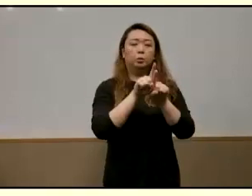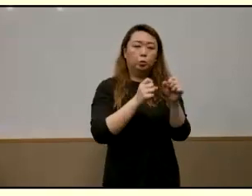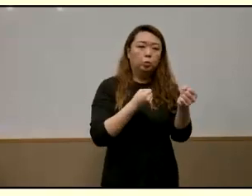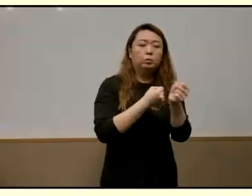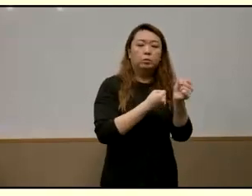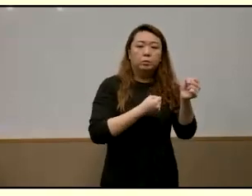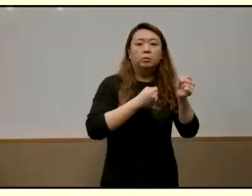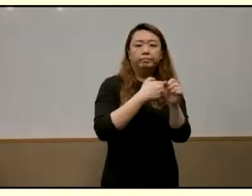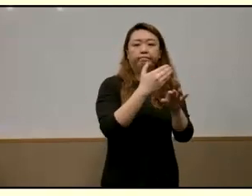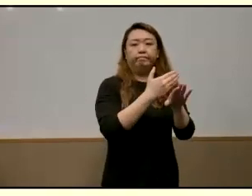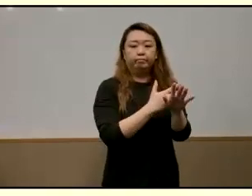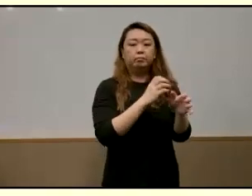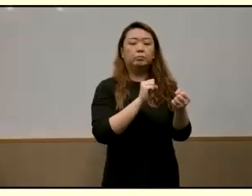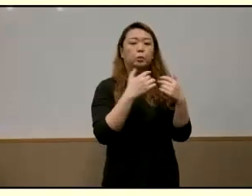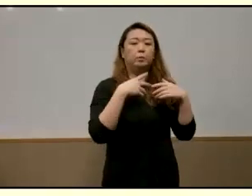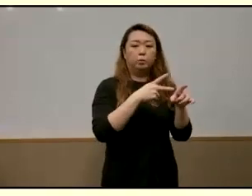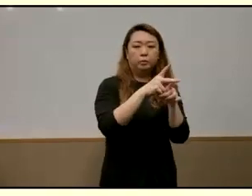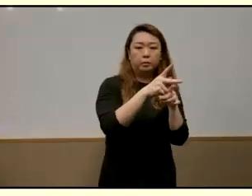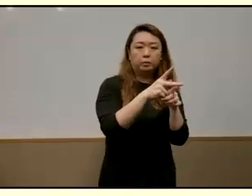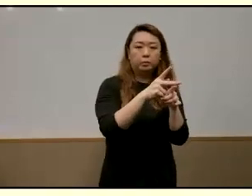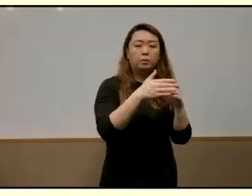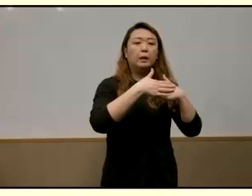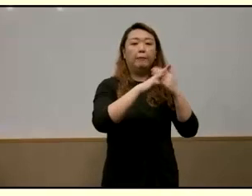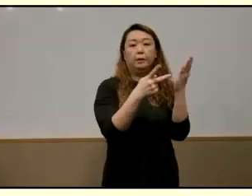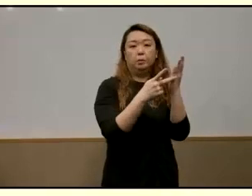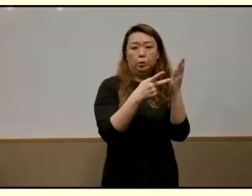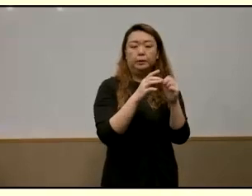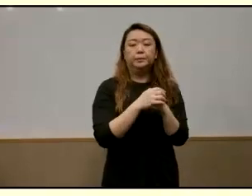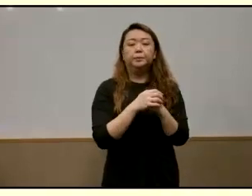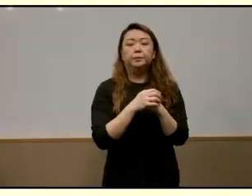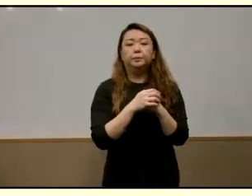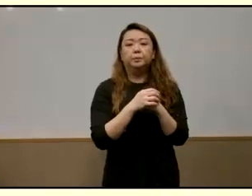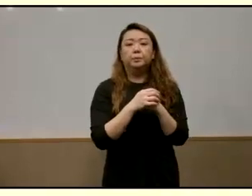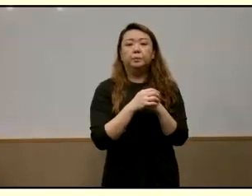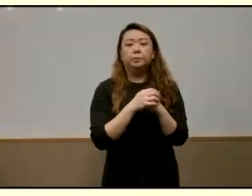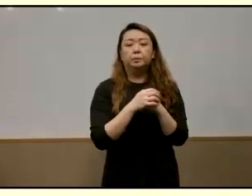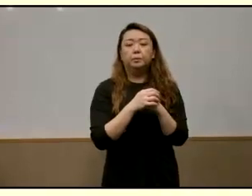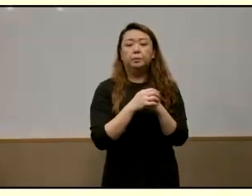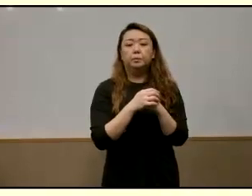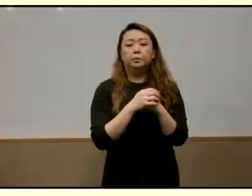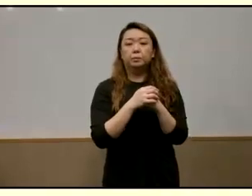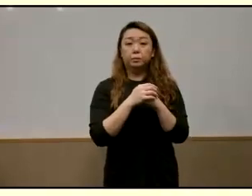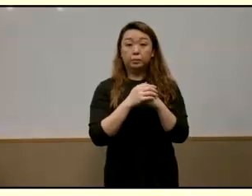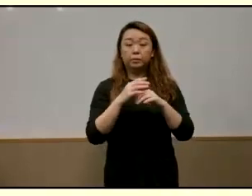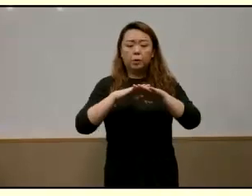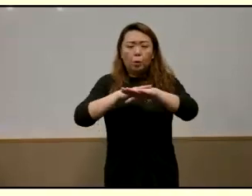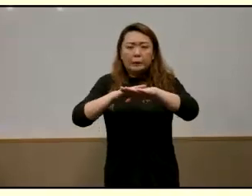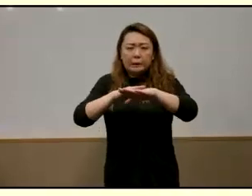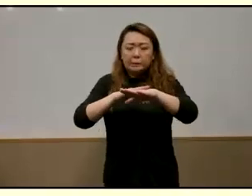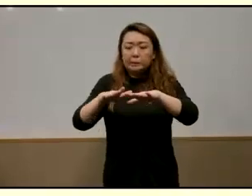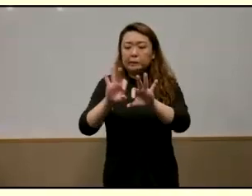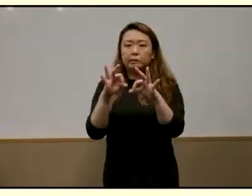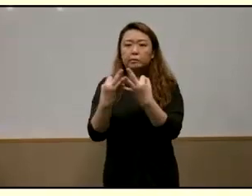professional professionalized pathways post-poly and ITE education so on surface families had high